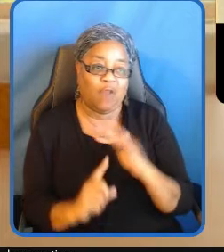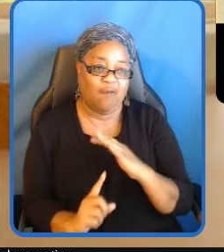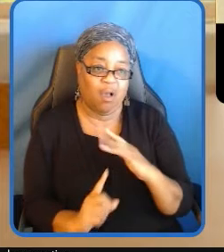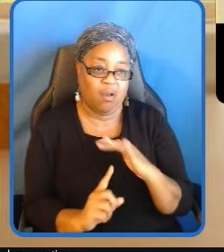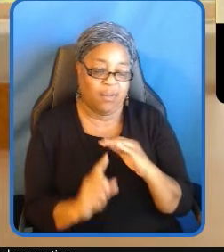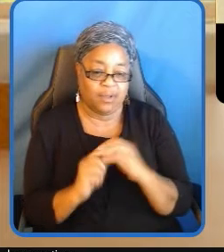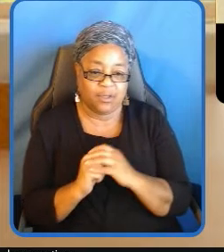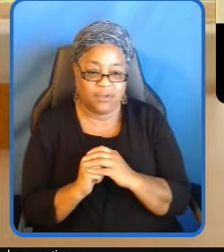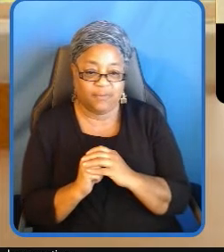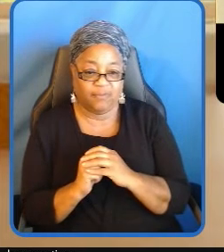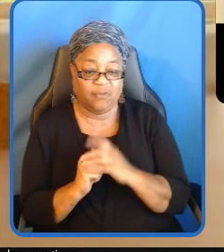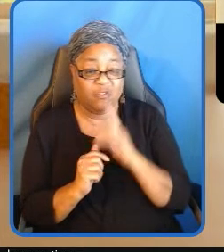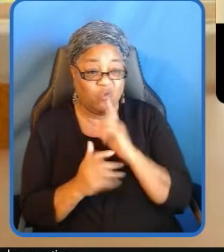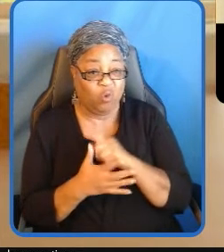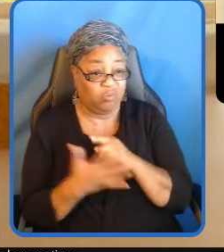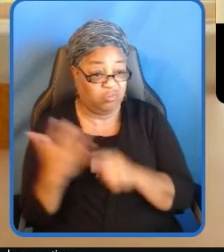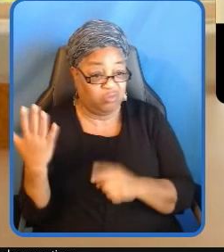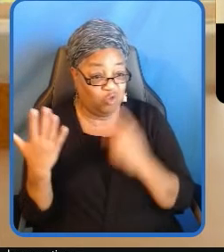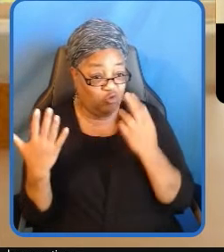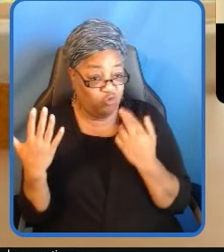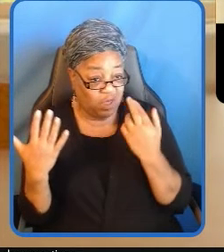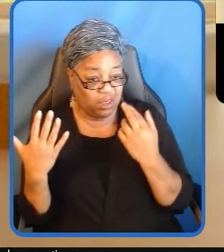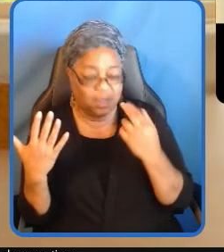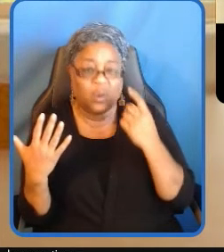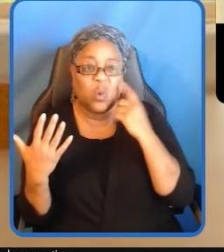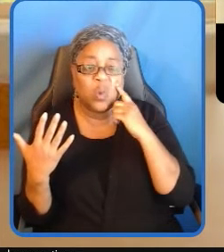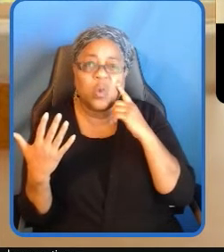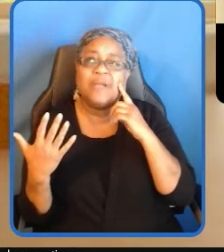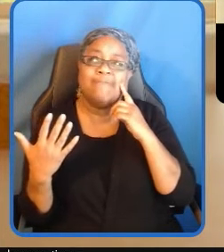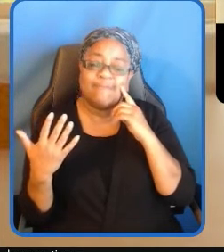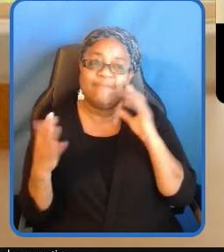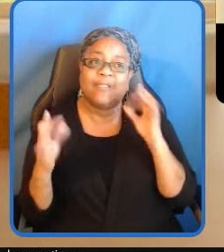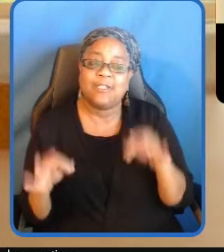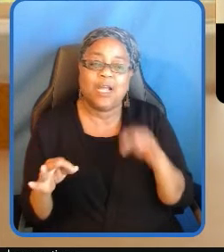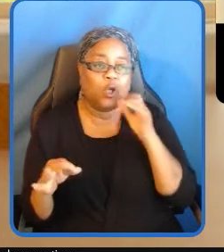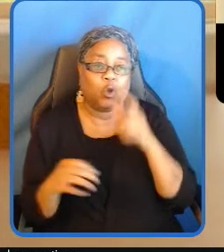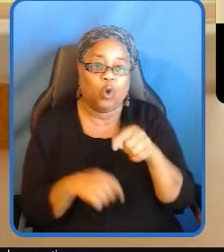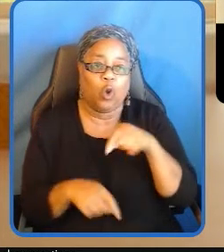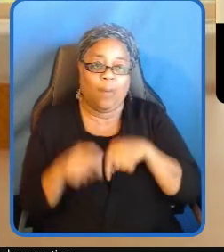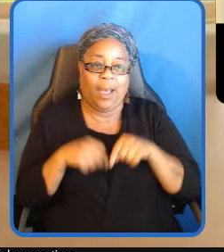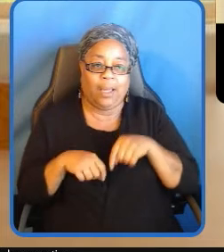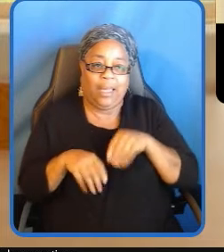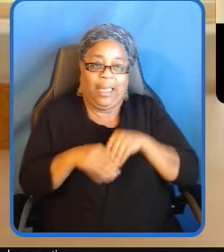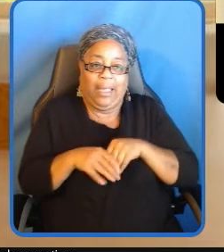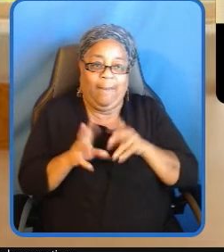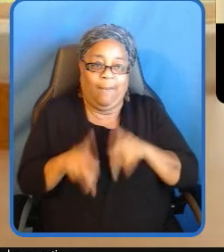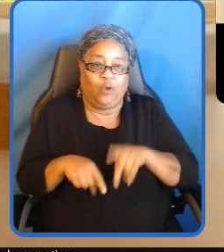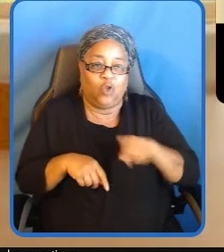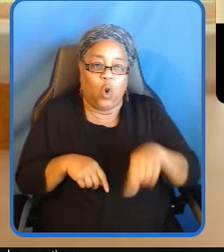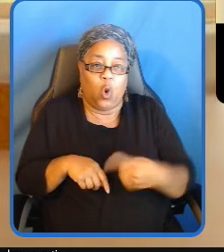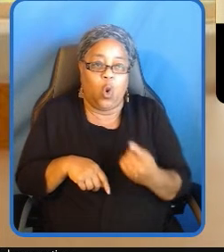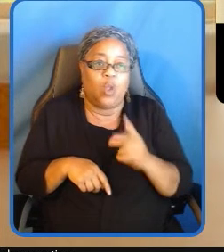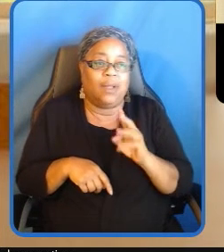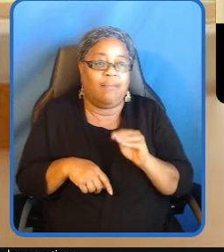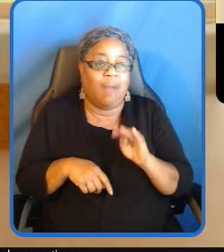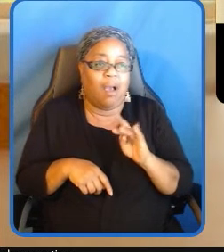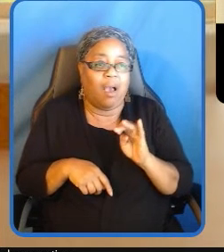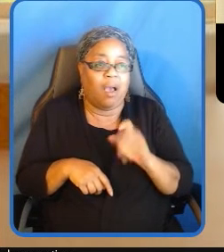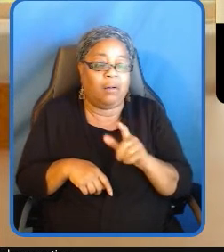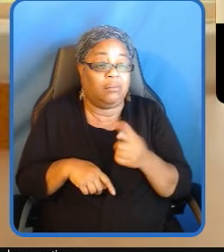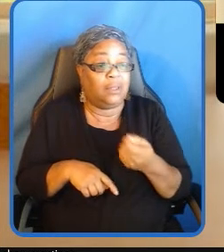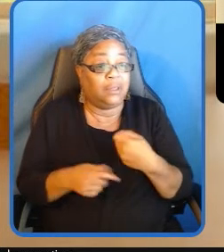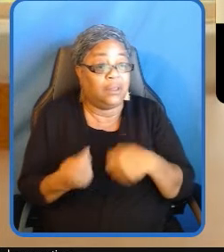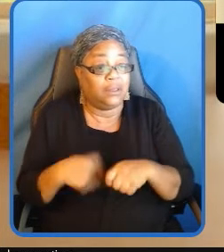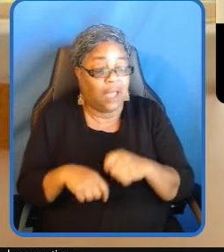these reasons we've opted not to revert back to our earlier in-person only model instead we'll offer a